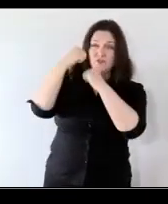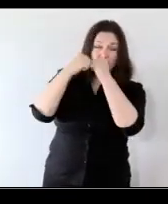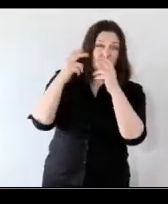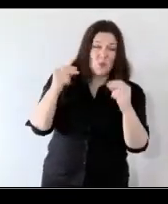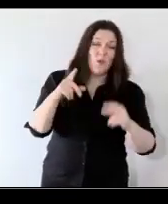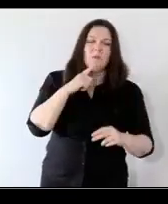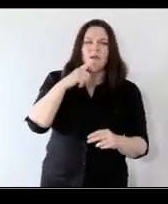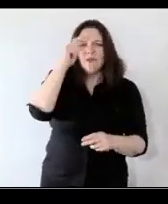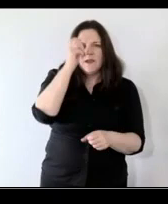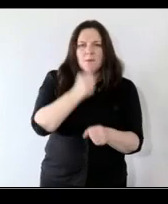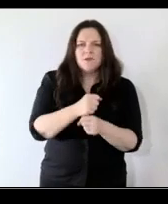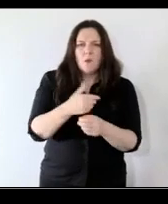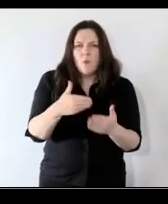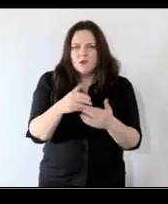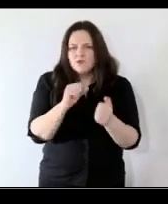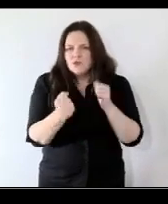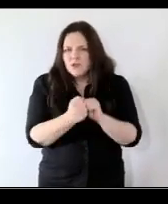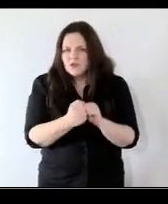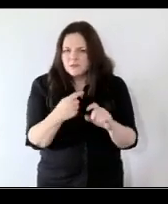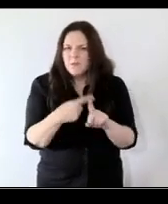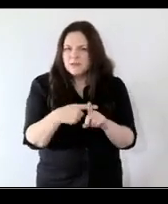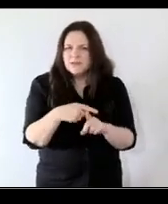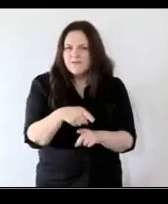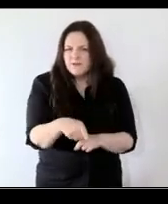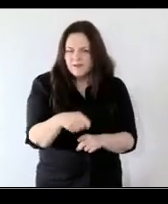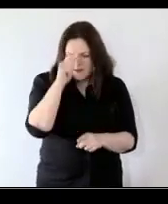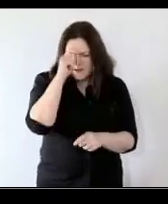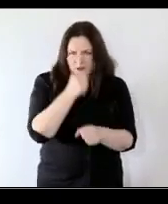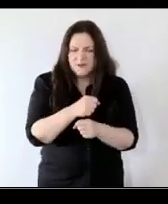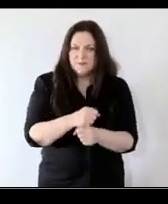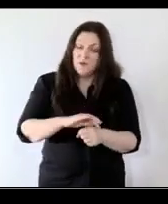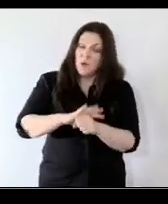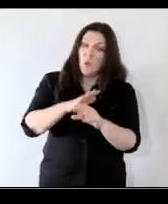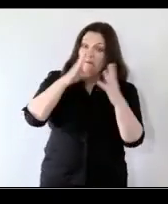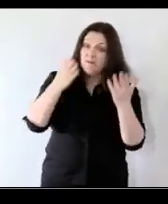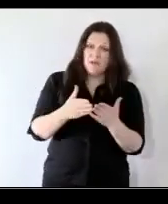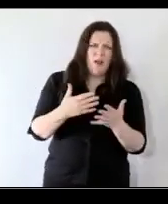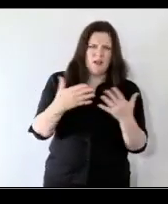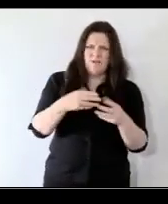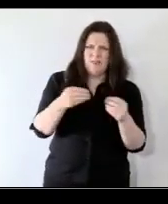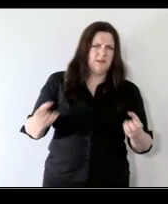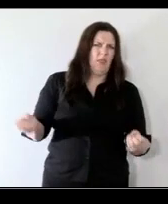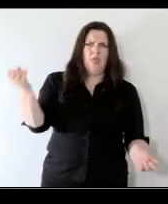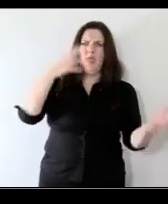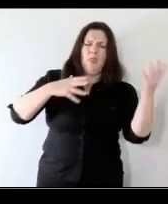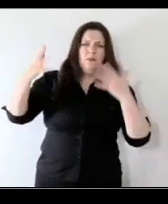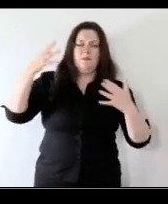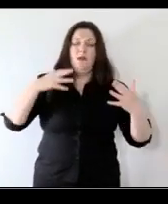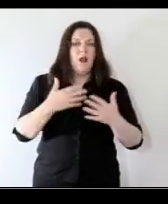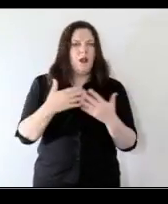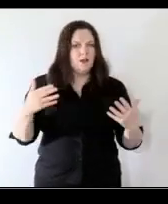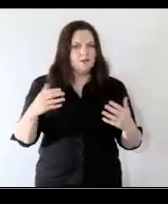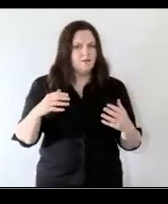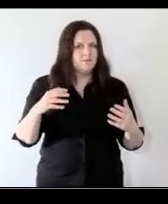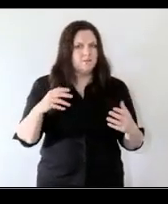about what changes could be positive covid threw a lot of things up in the air actually covid forced a